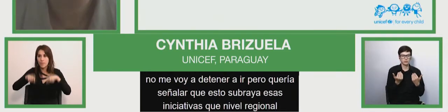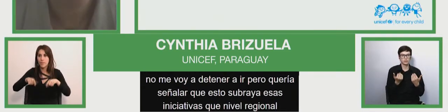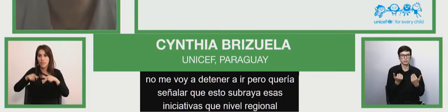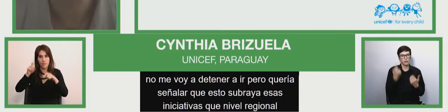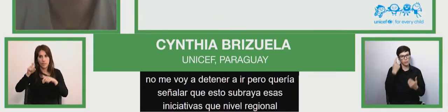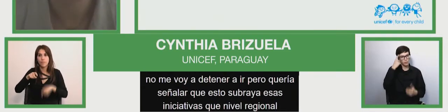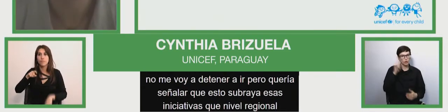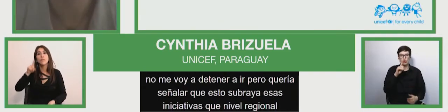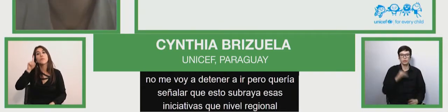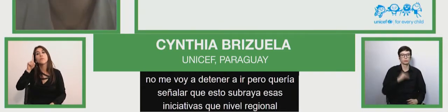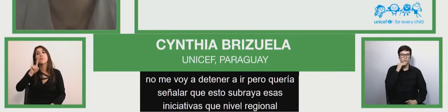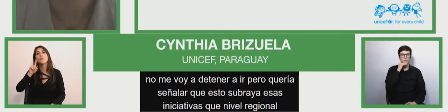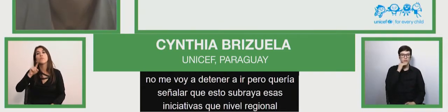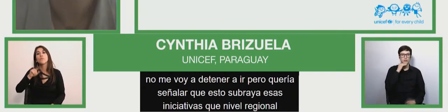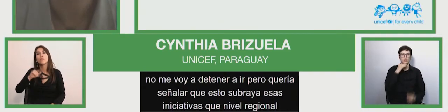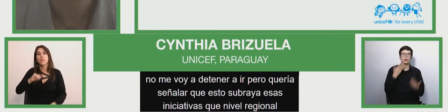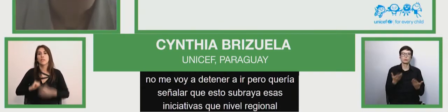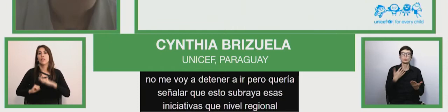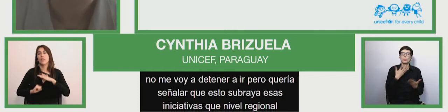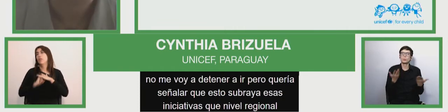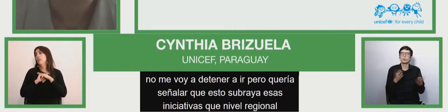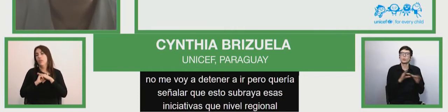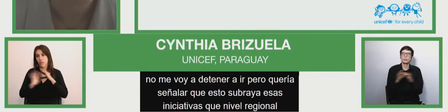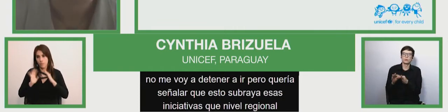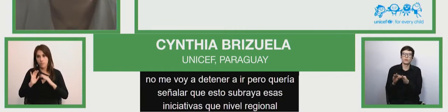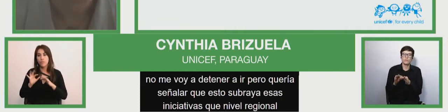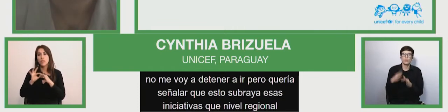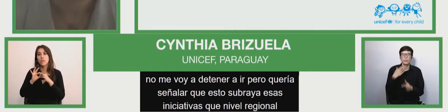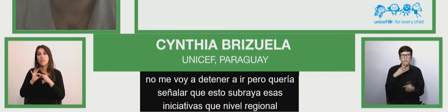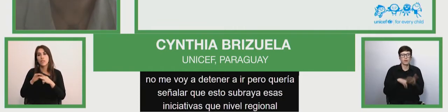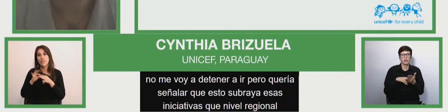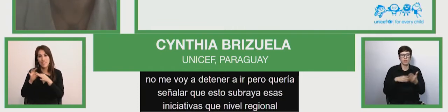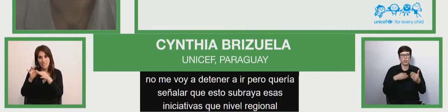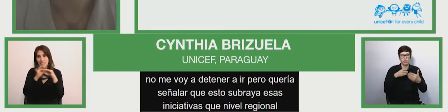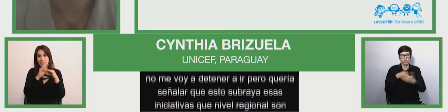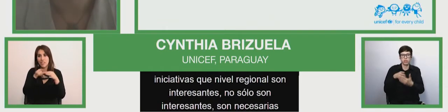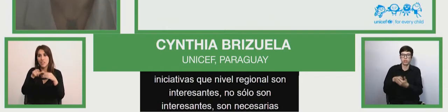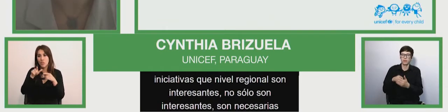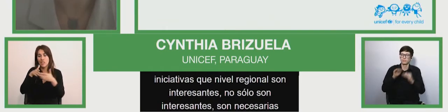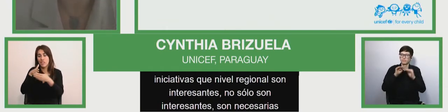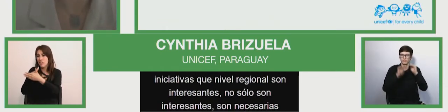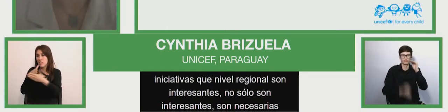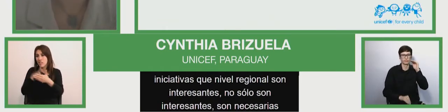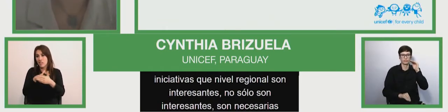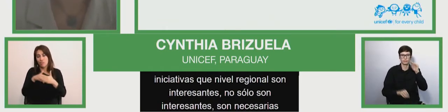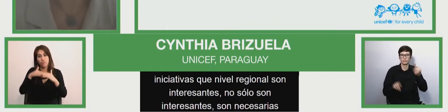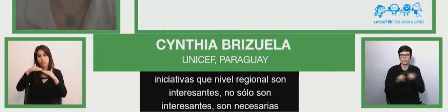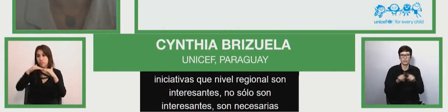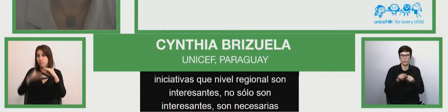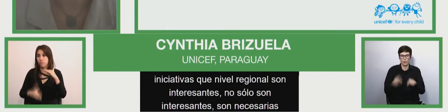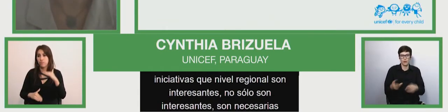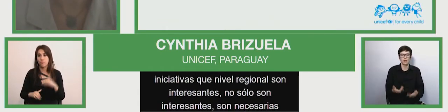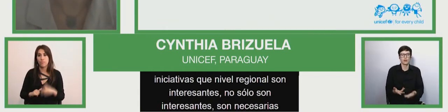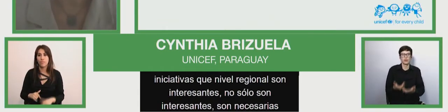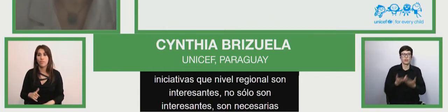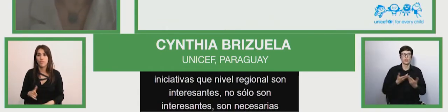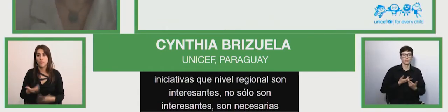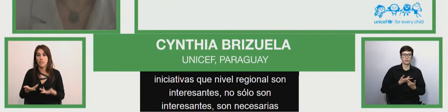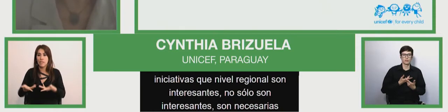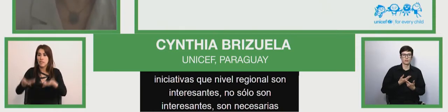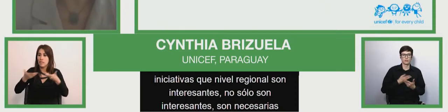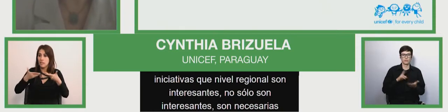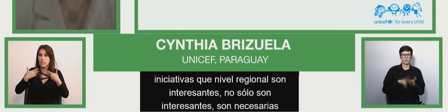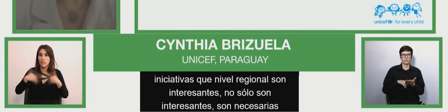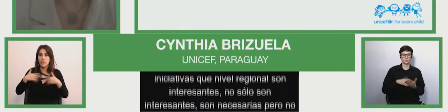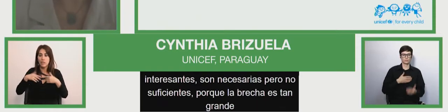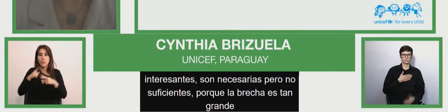why because the gap is so big that it would mean to have one of the